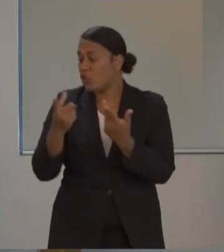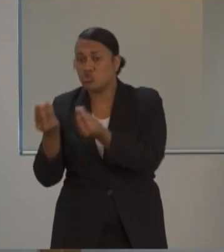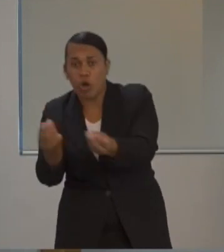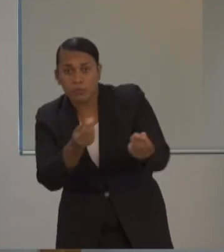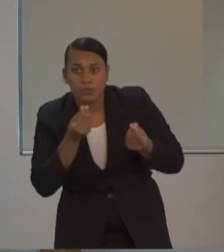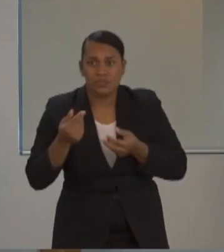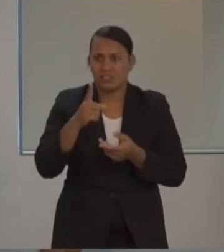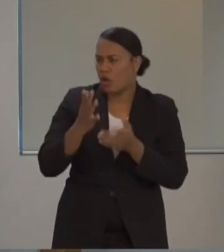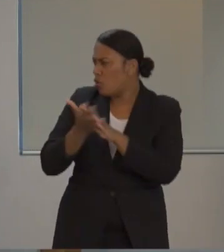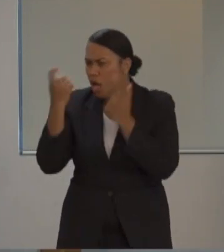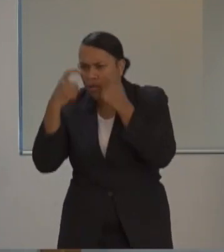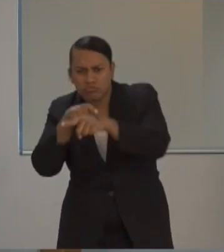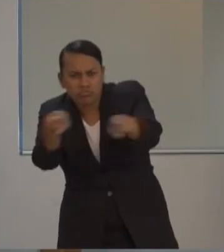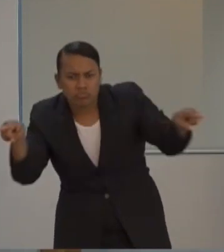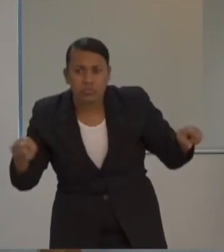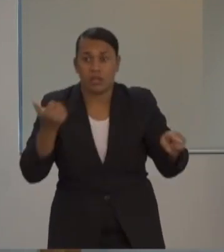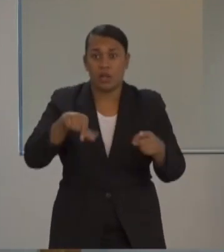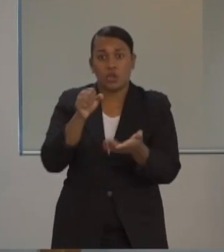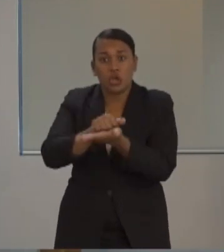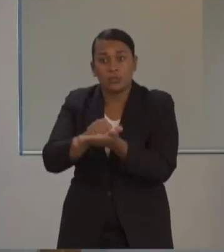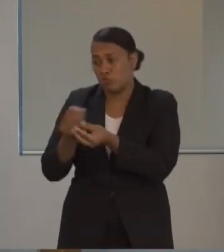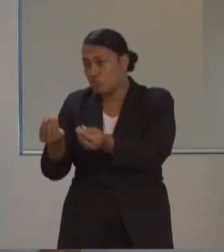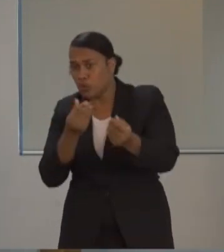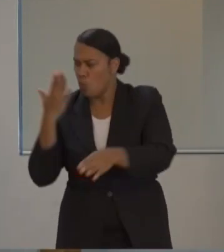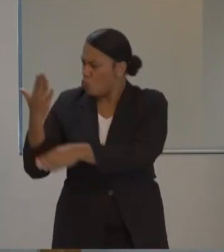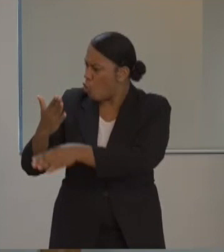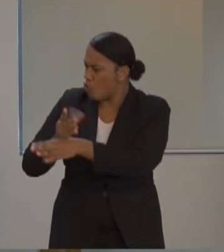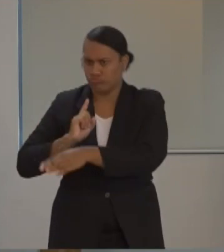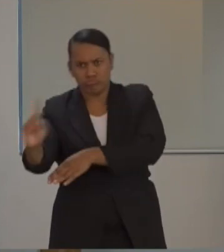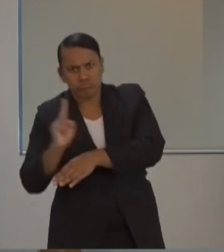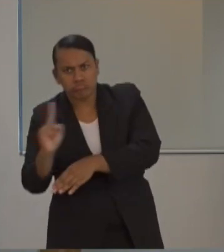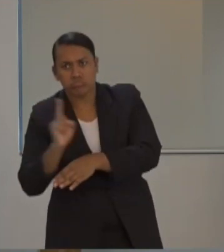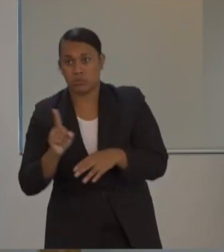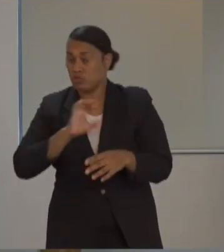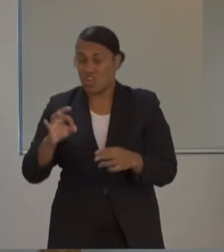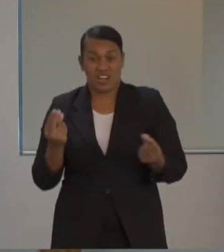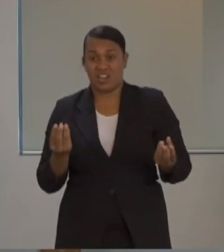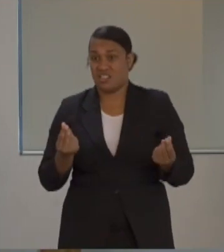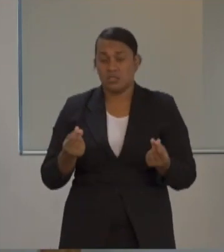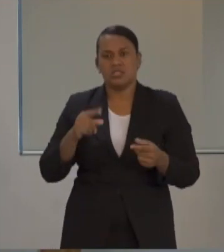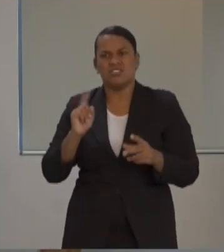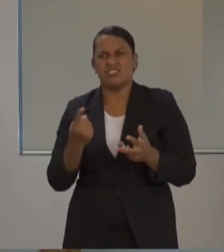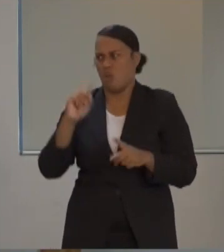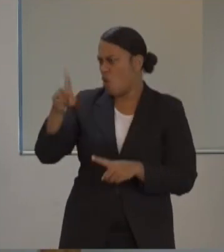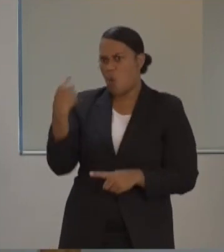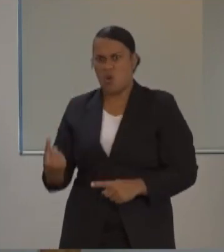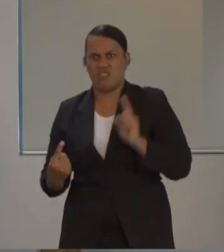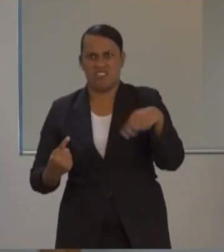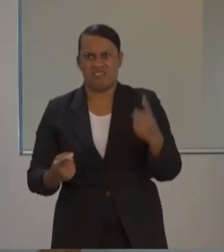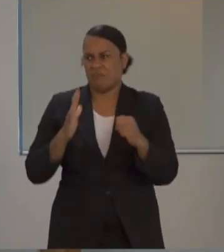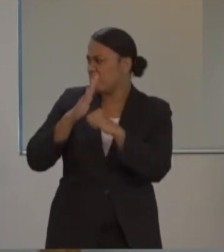also adhering to all of our directives. It's not easy to go without seeing friends and family for social